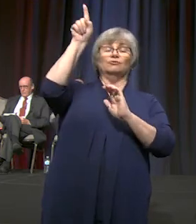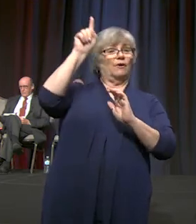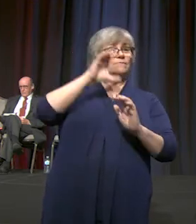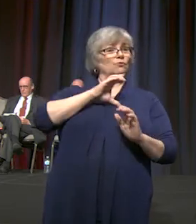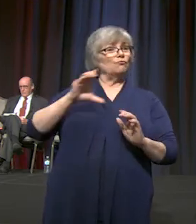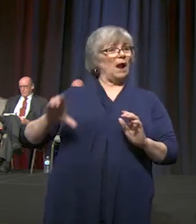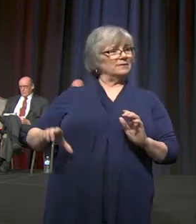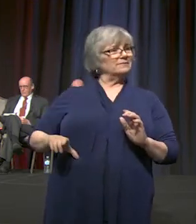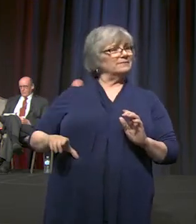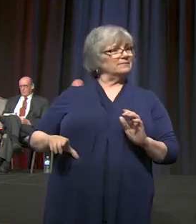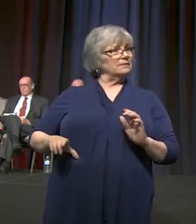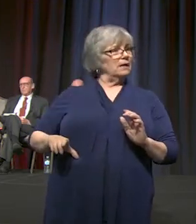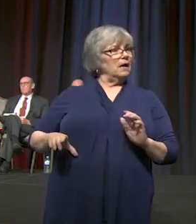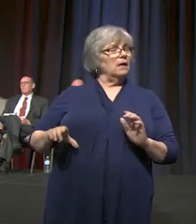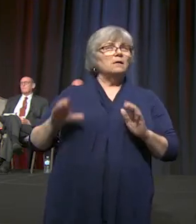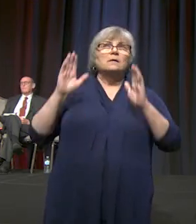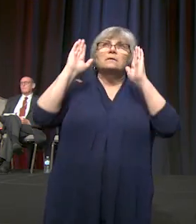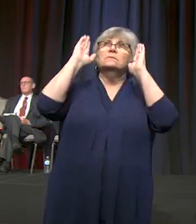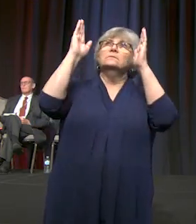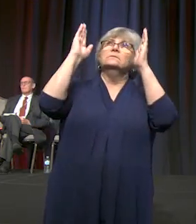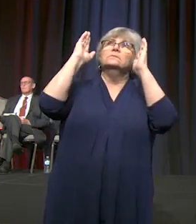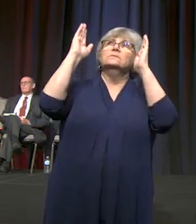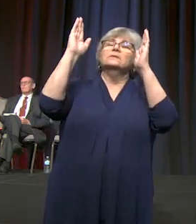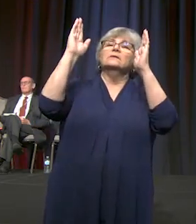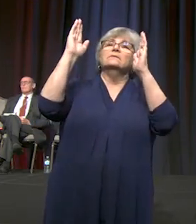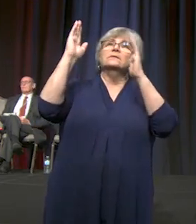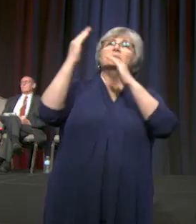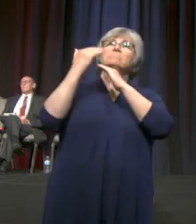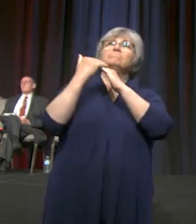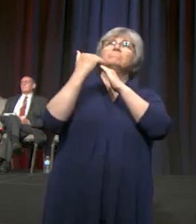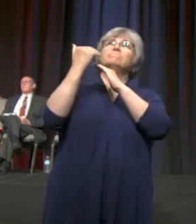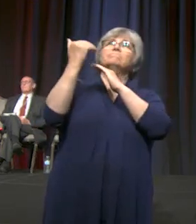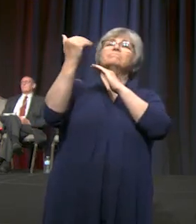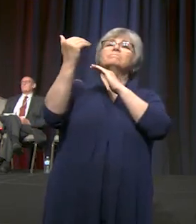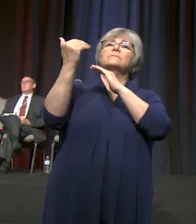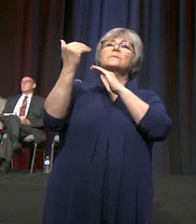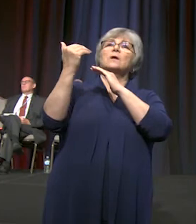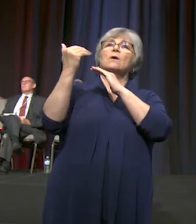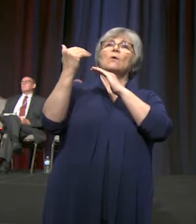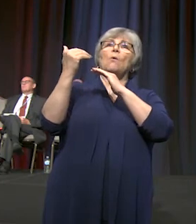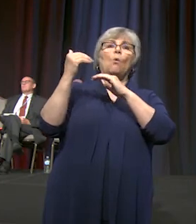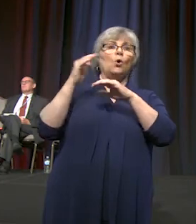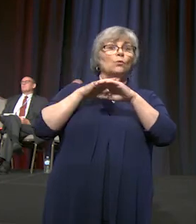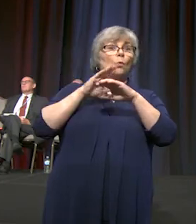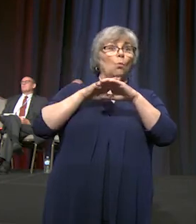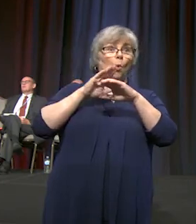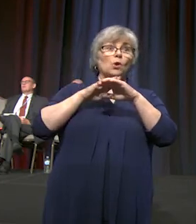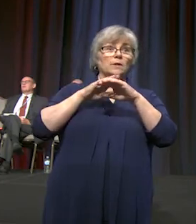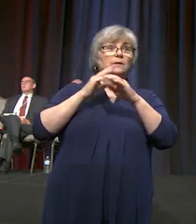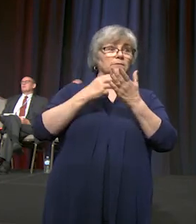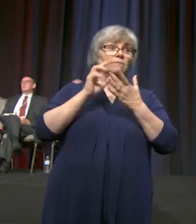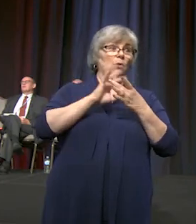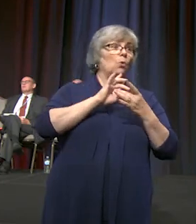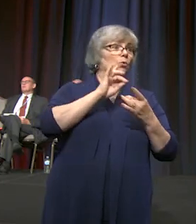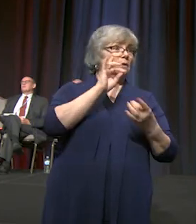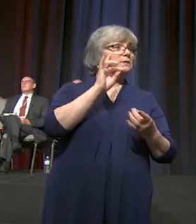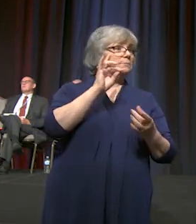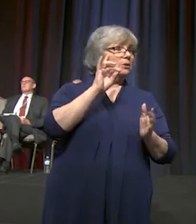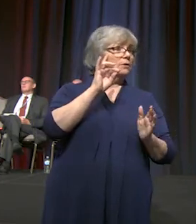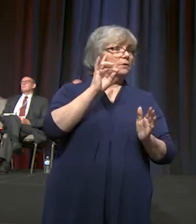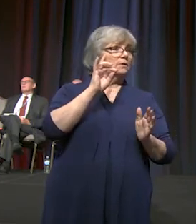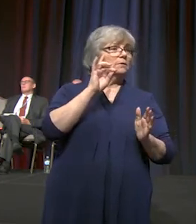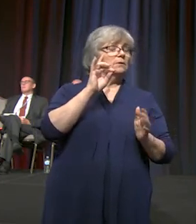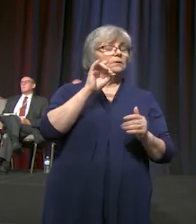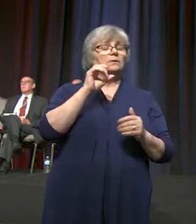and to listen for the promptings and the warnings of the Holy Spirit. We do